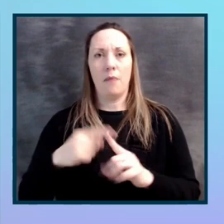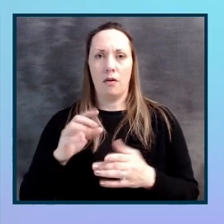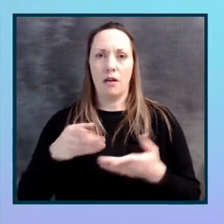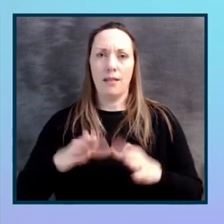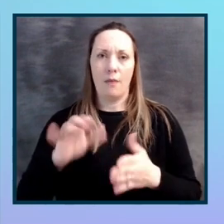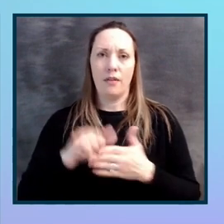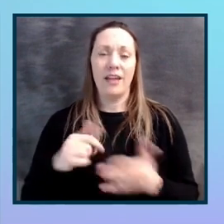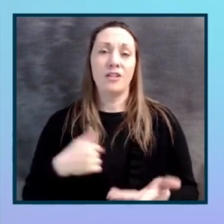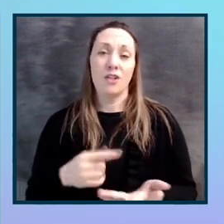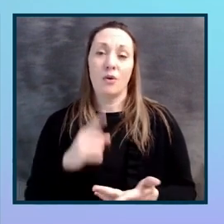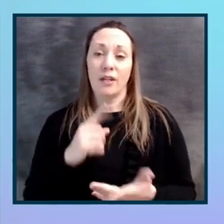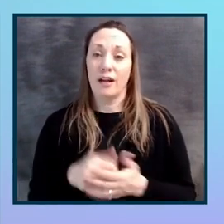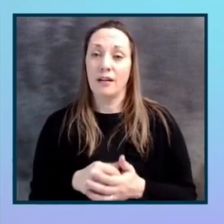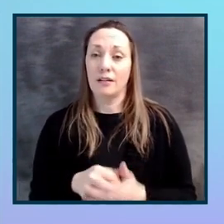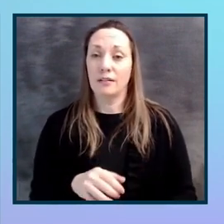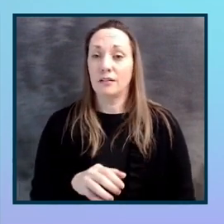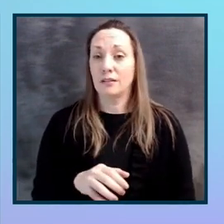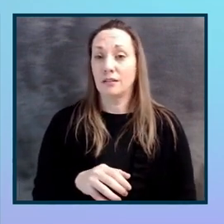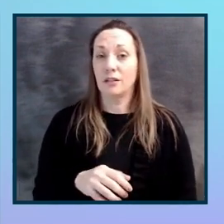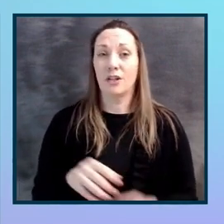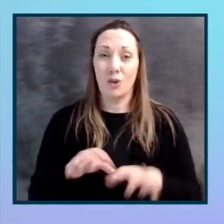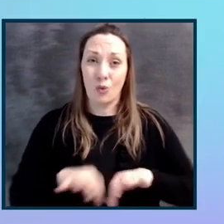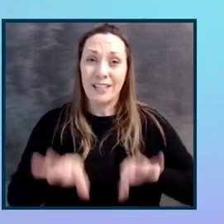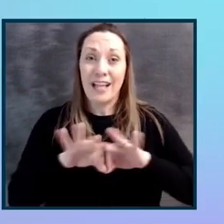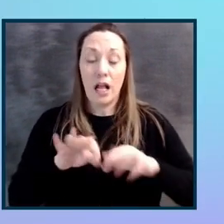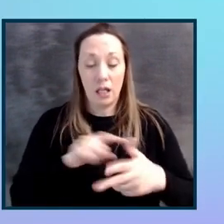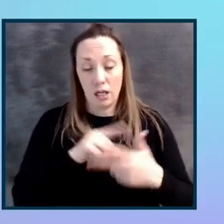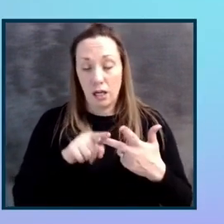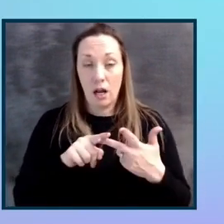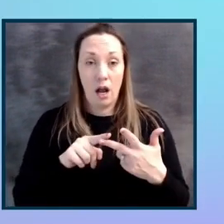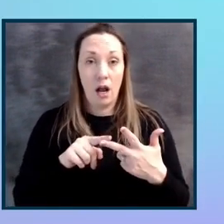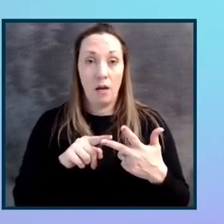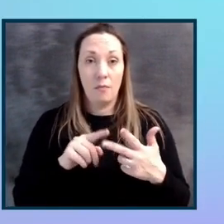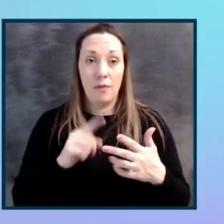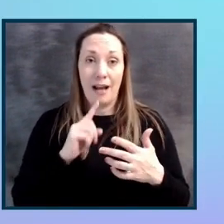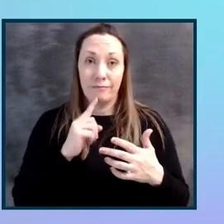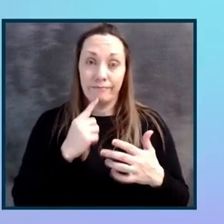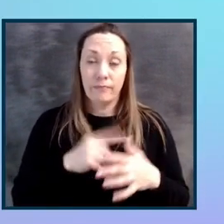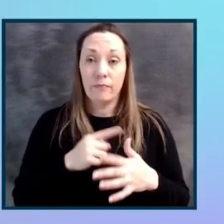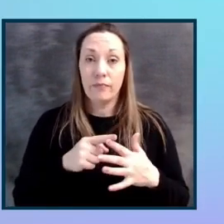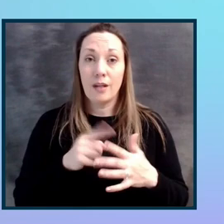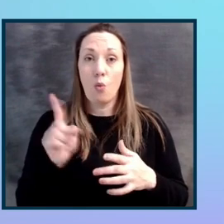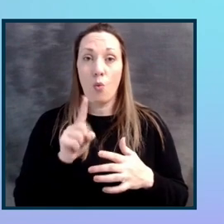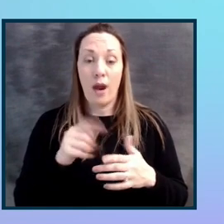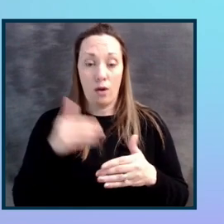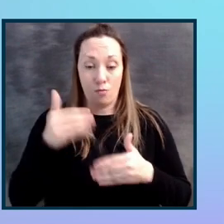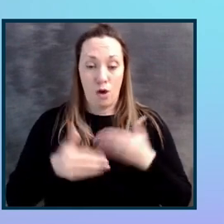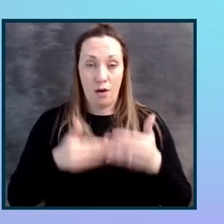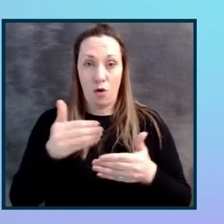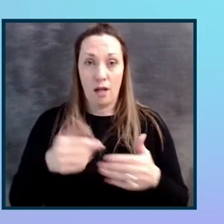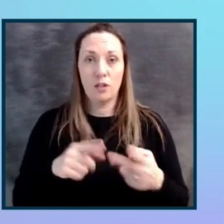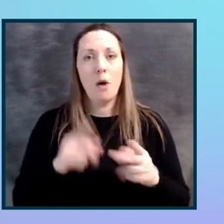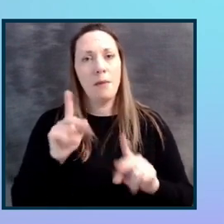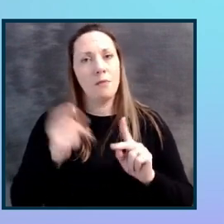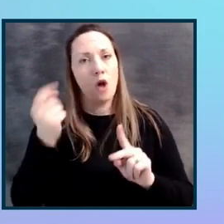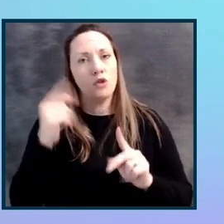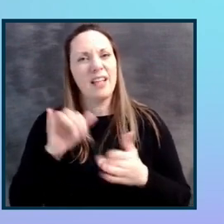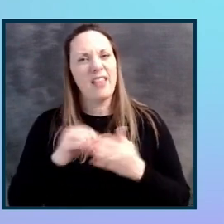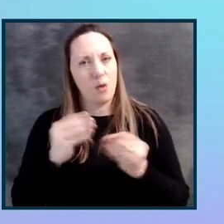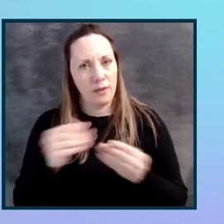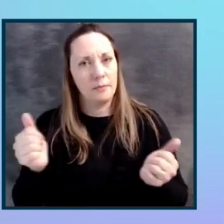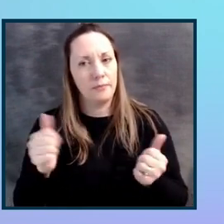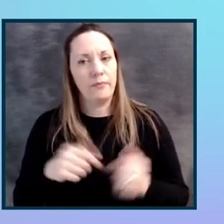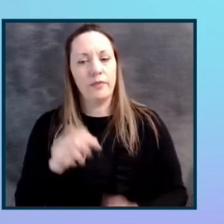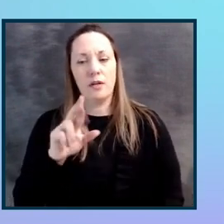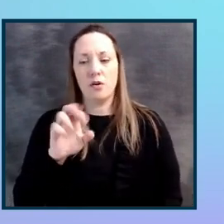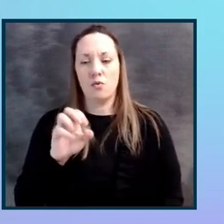So yeah, criticality, where it is in the platform and making sure you're reporting that as well. So people understand that remediation and obviously